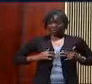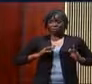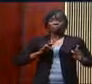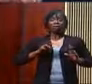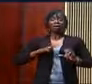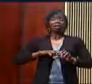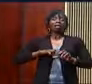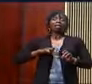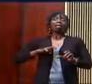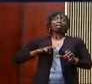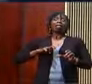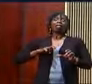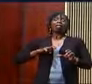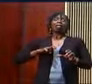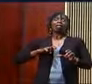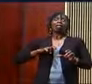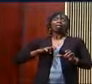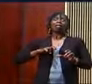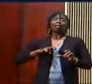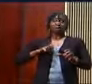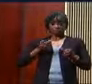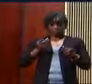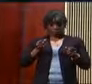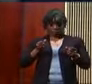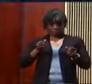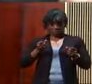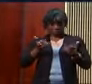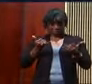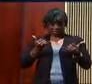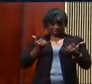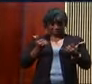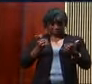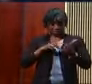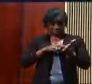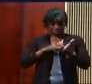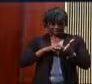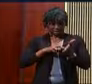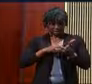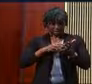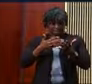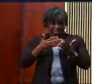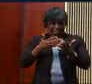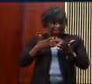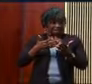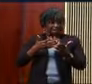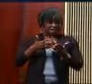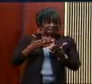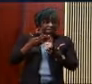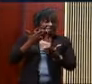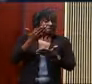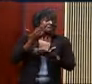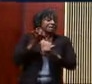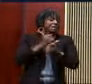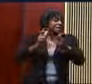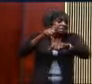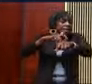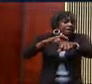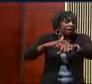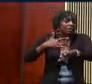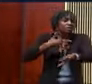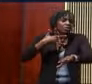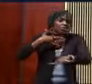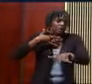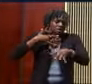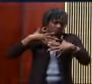Here's the shout. The shout is, Whenever you feel out on your feet, there is power in prayer. Because